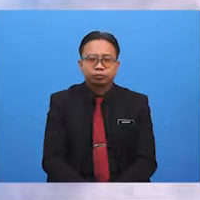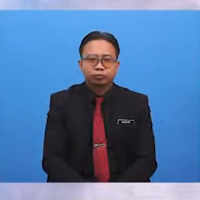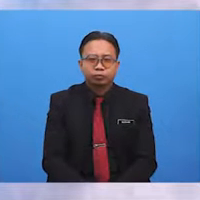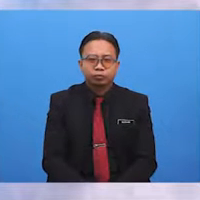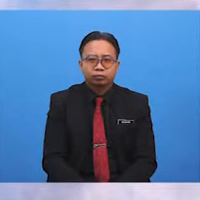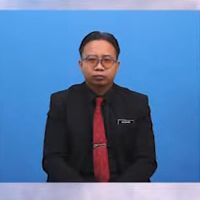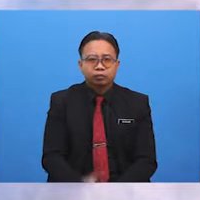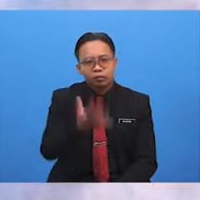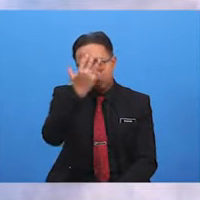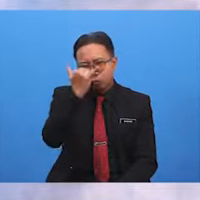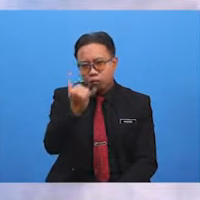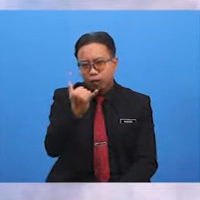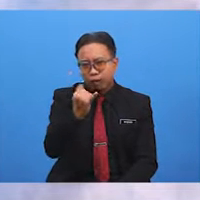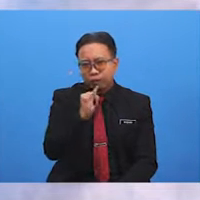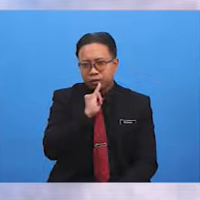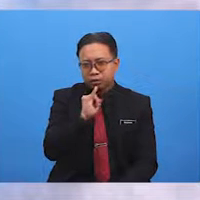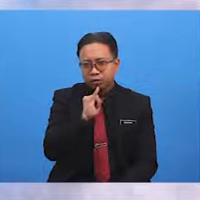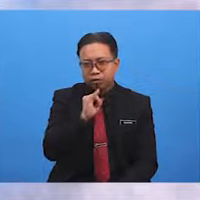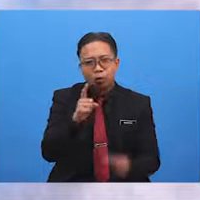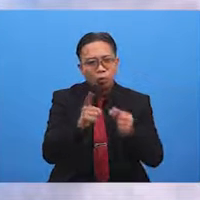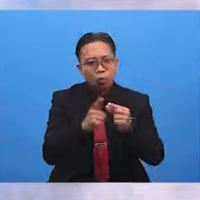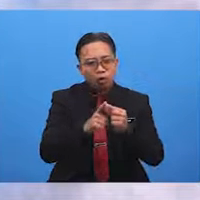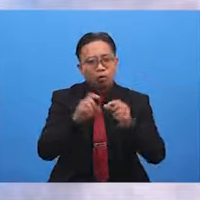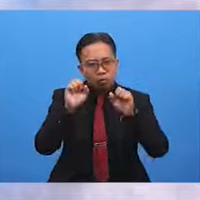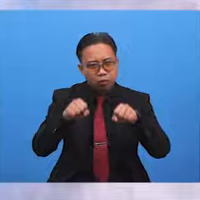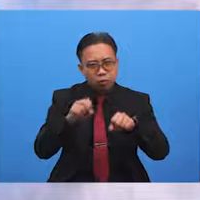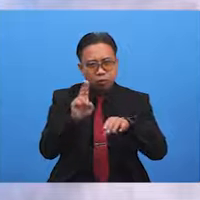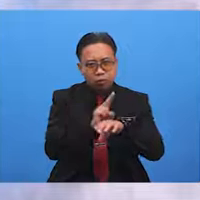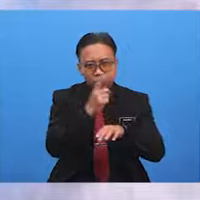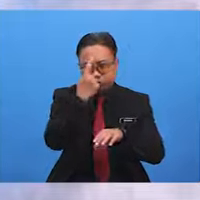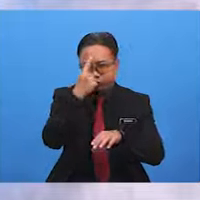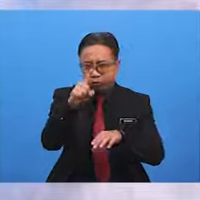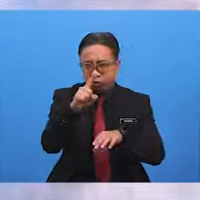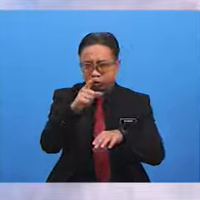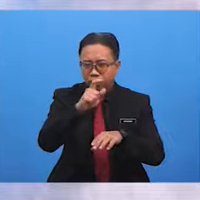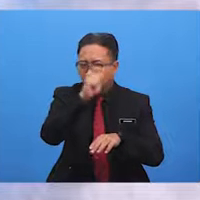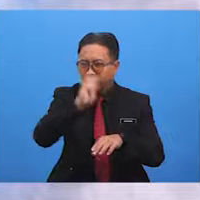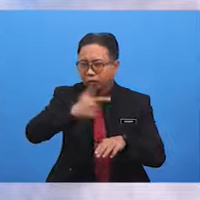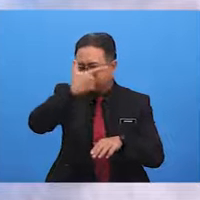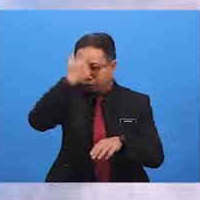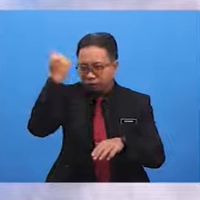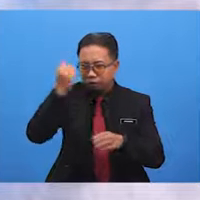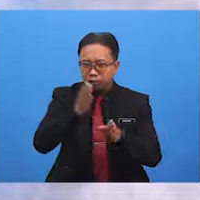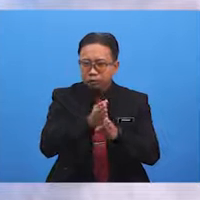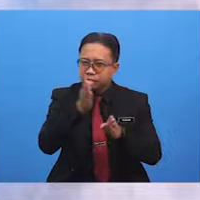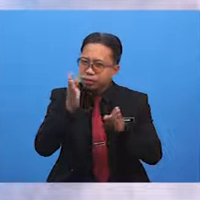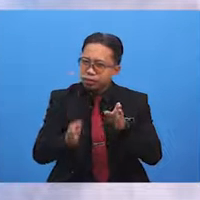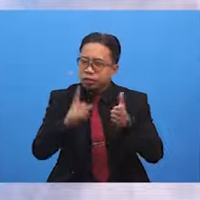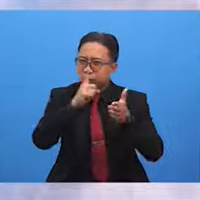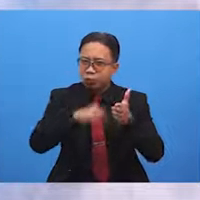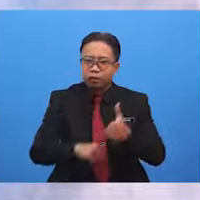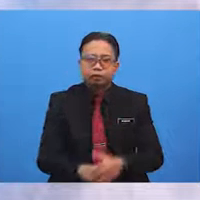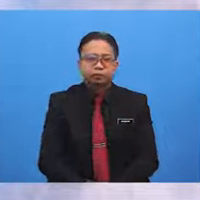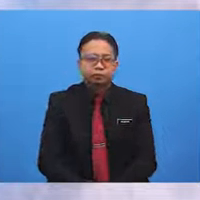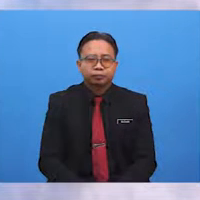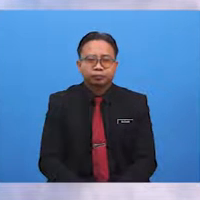Y is another word that can be used to us for reason besides what. Look